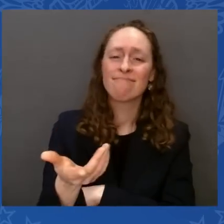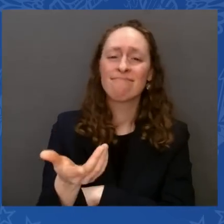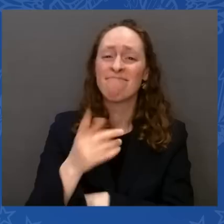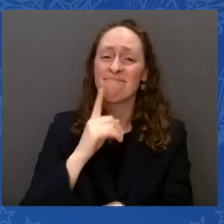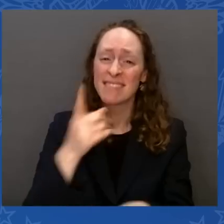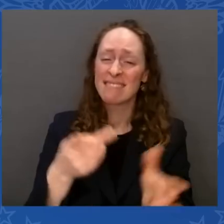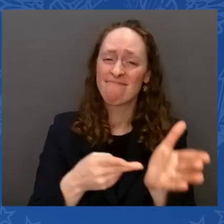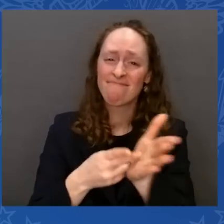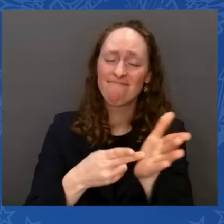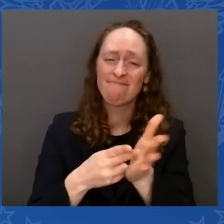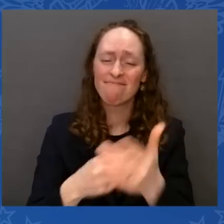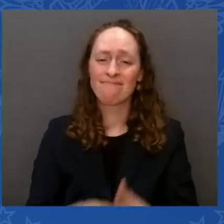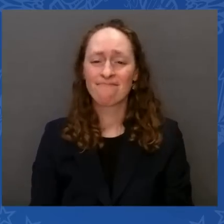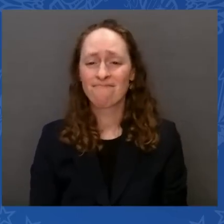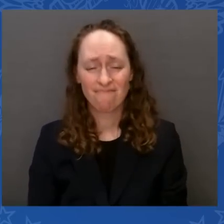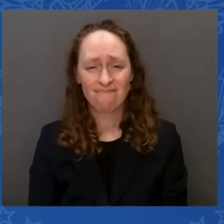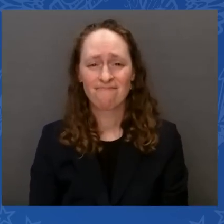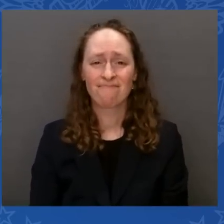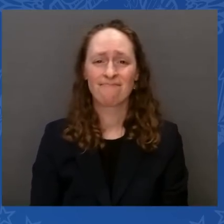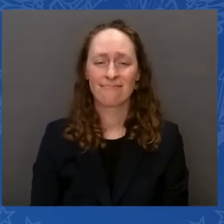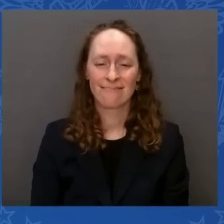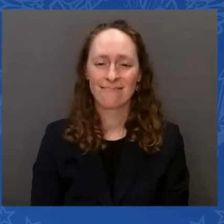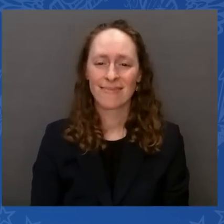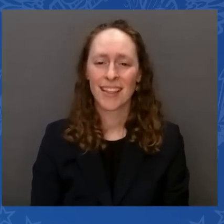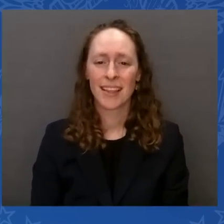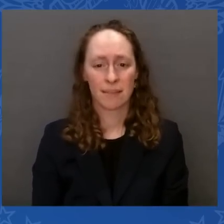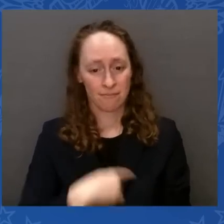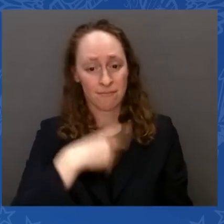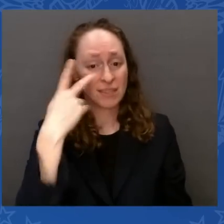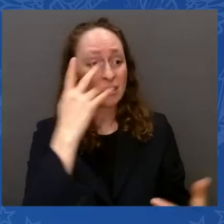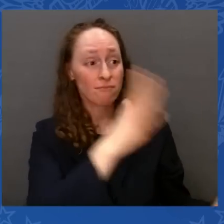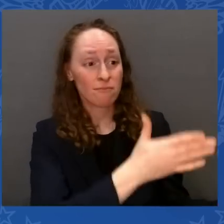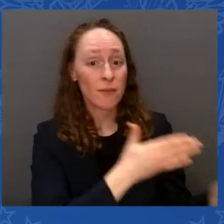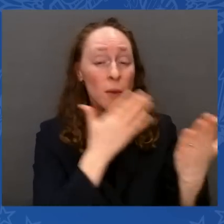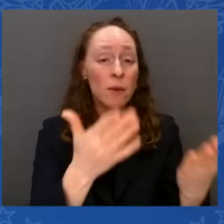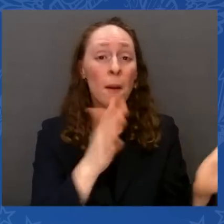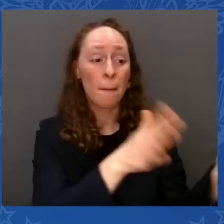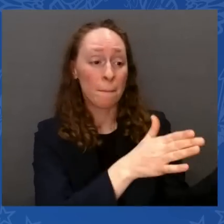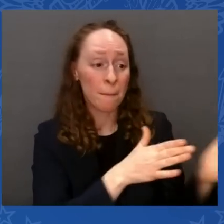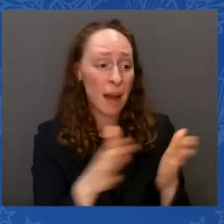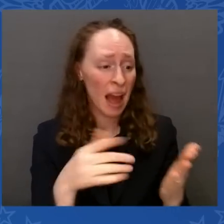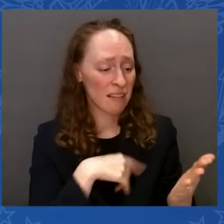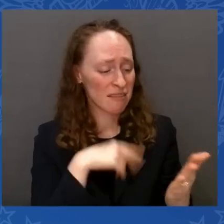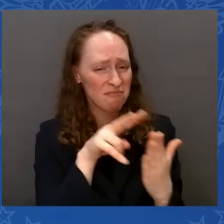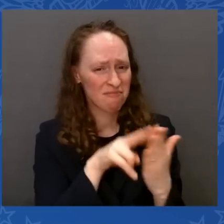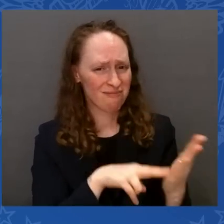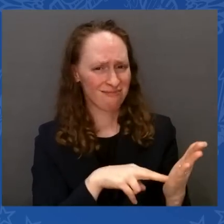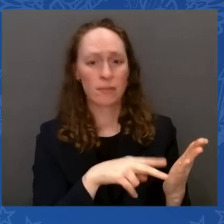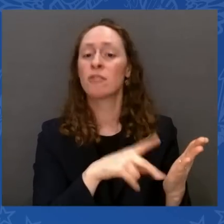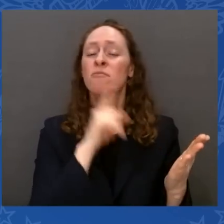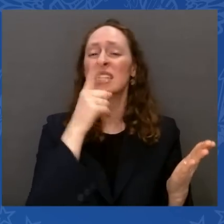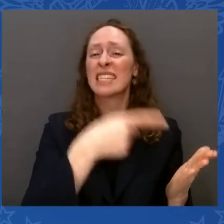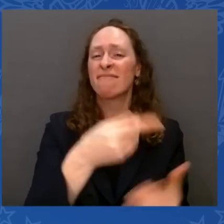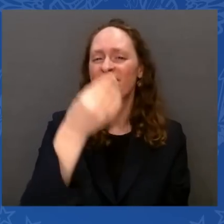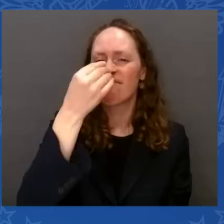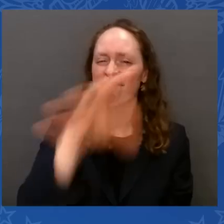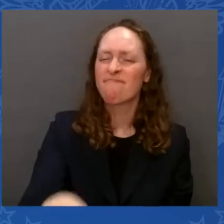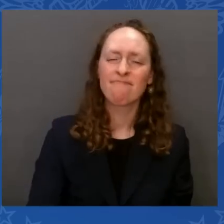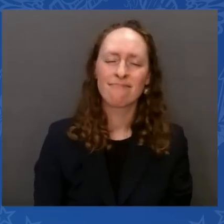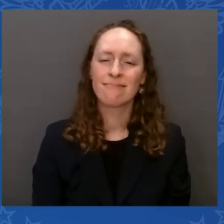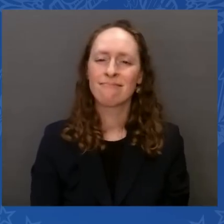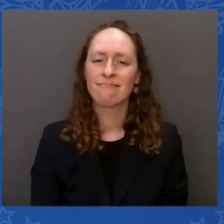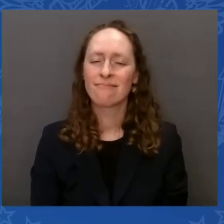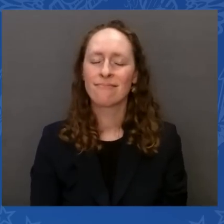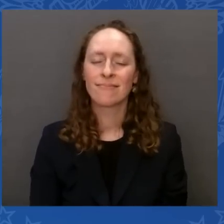they're not the party who cares about fiscal responsibility, especially not when they're threatening our economic recovery by manufacturing a